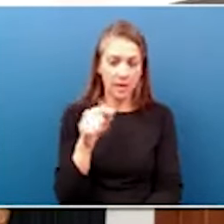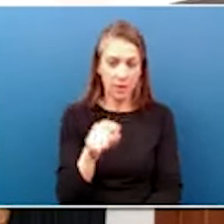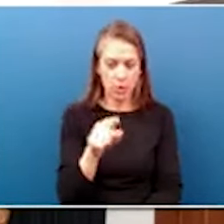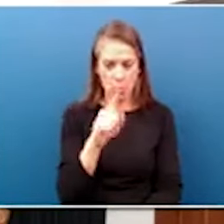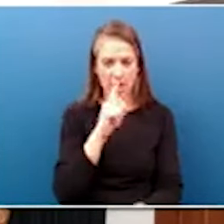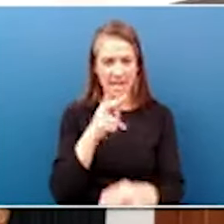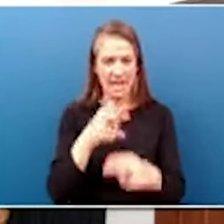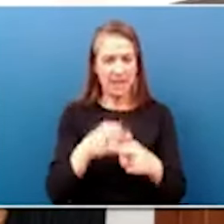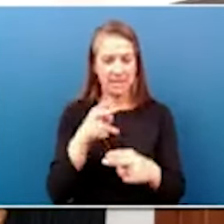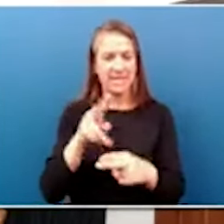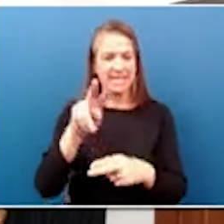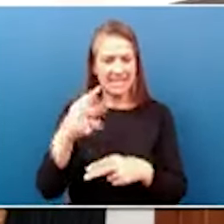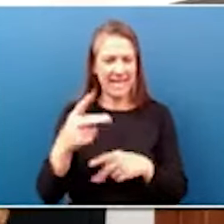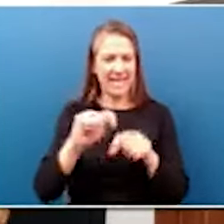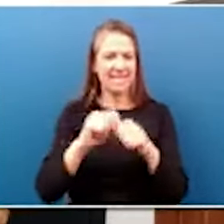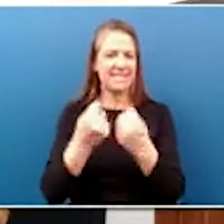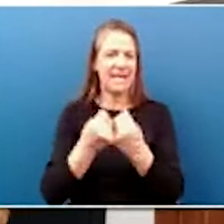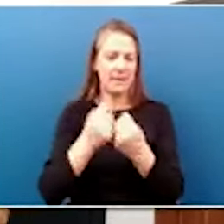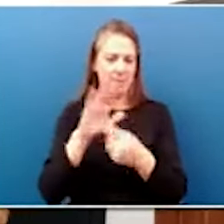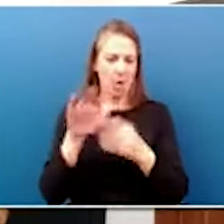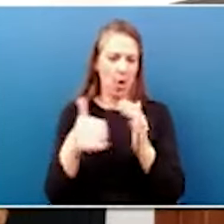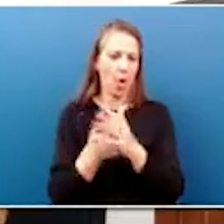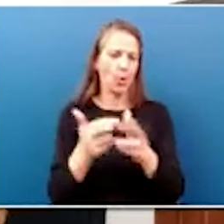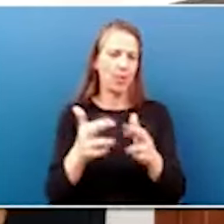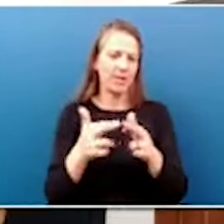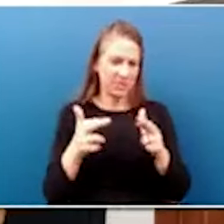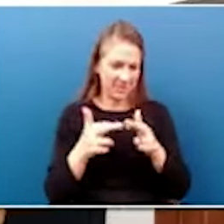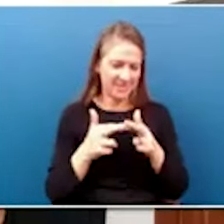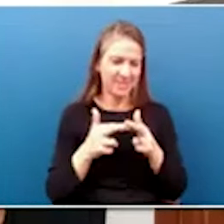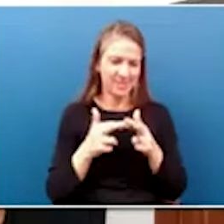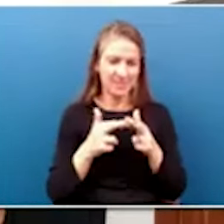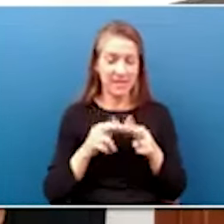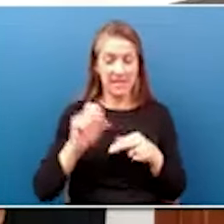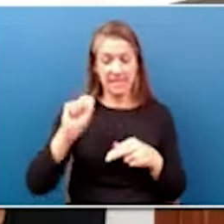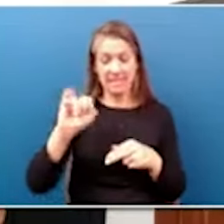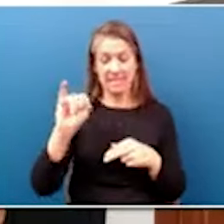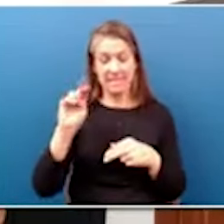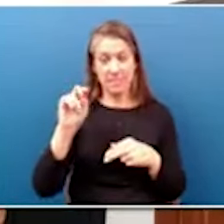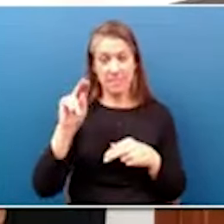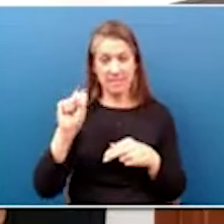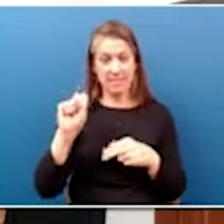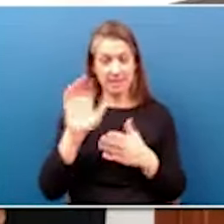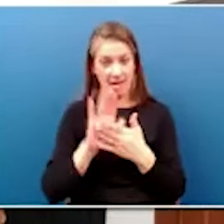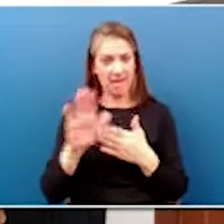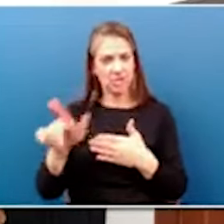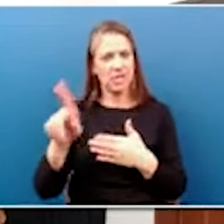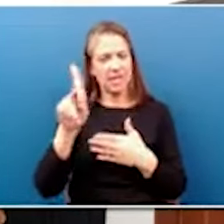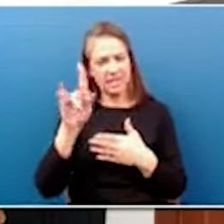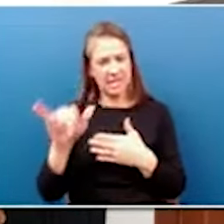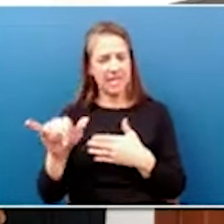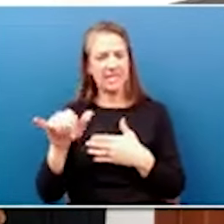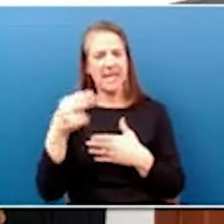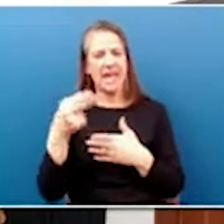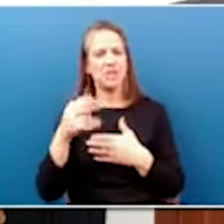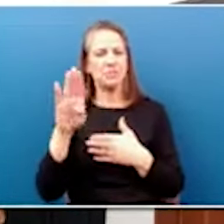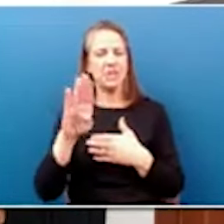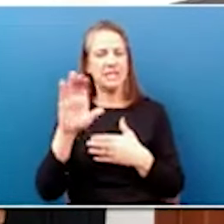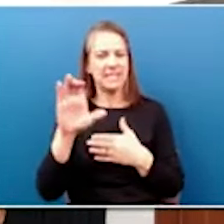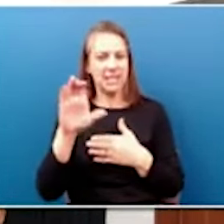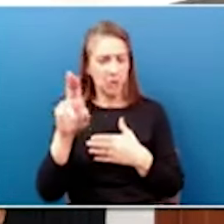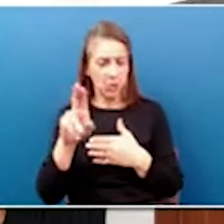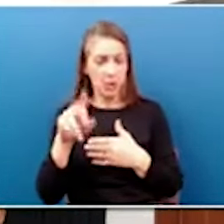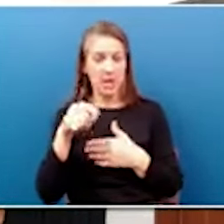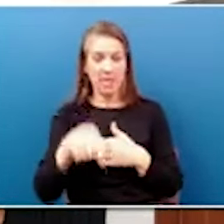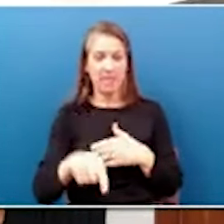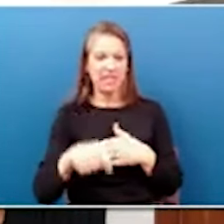second team all regions. Simmons College is one of Kentucky's great HBCUs. And this team has just etched